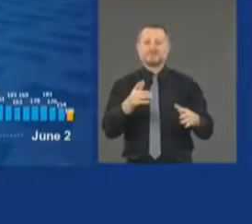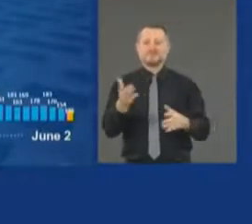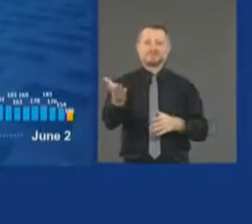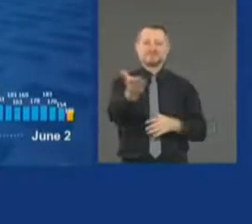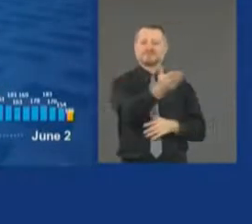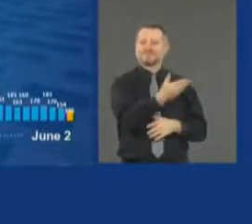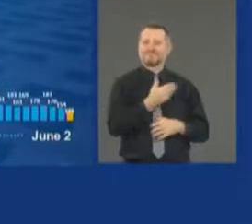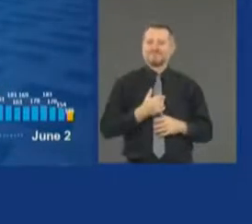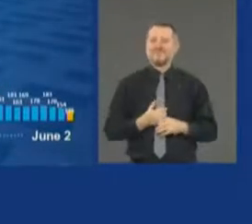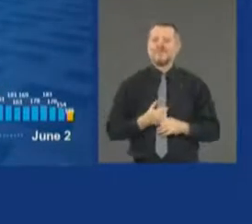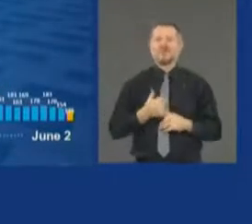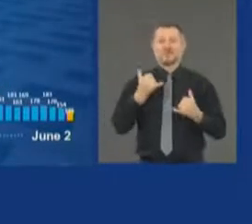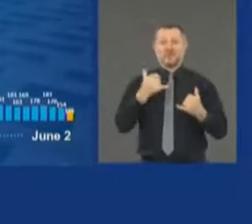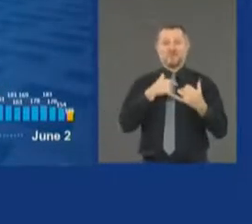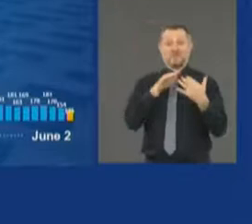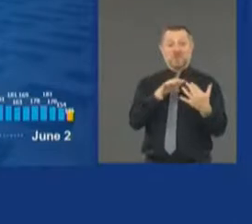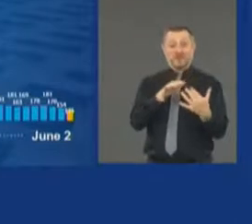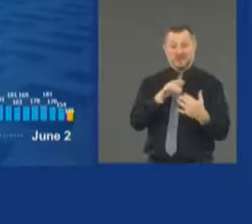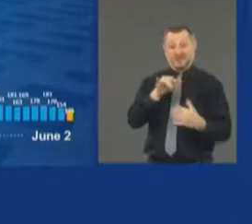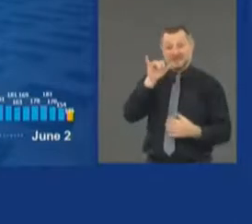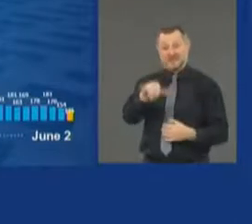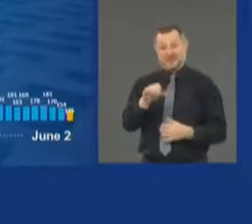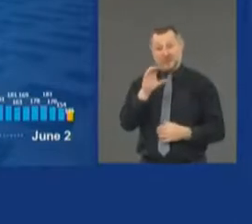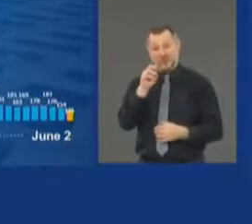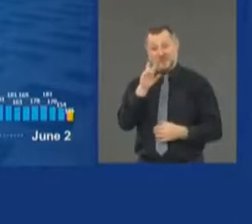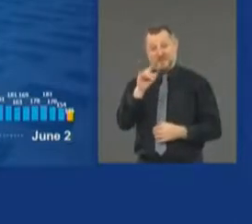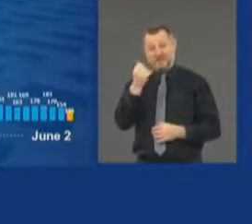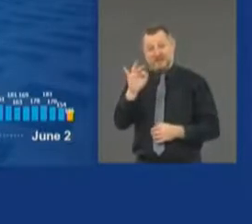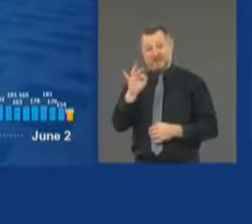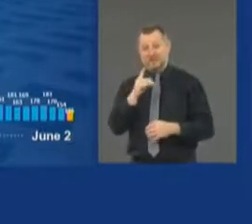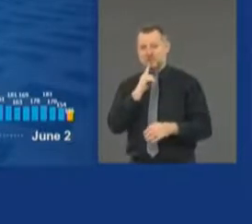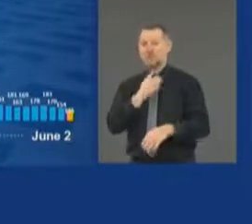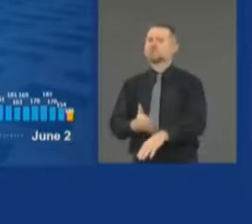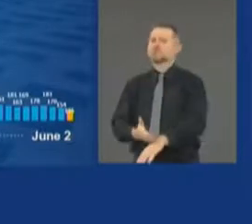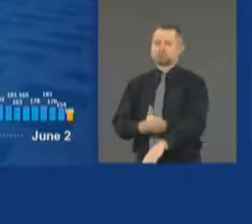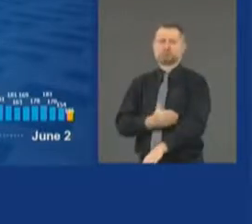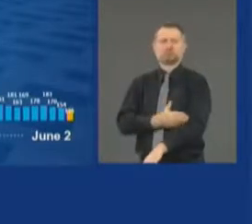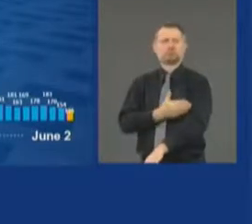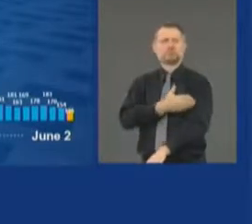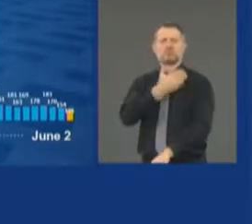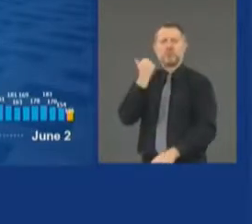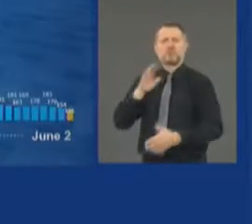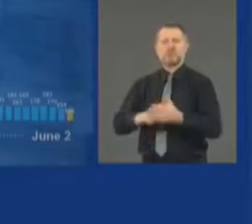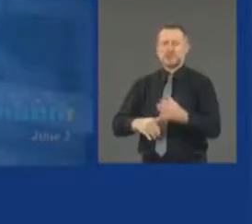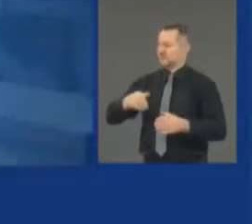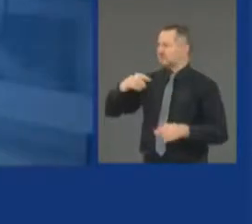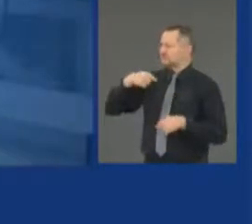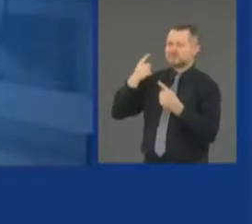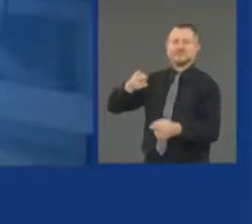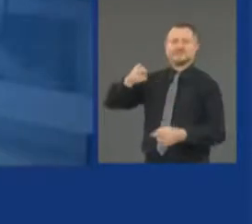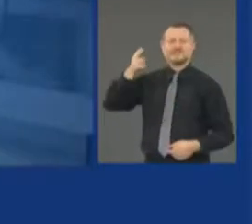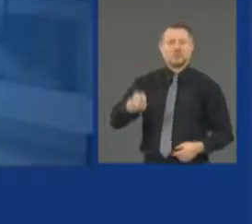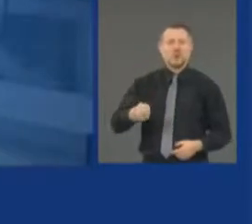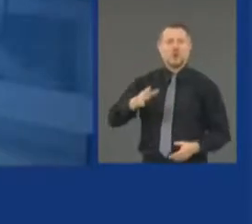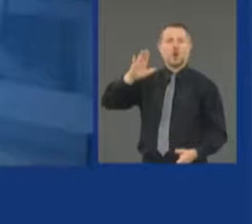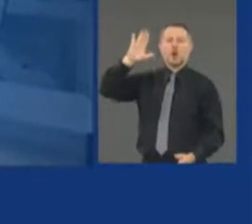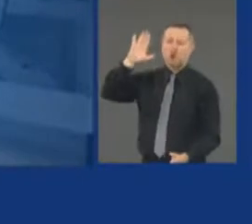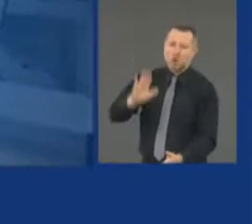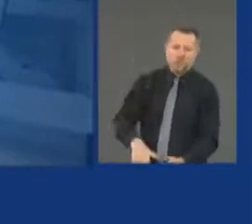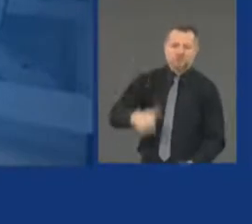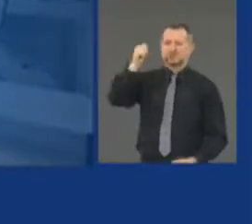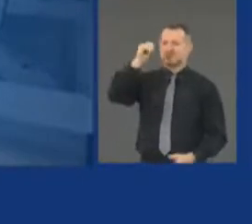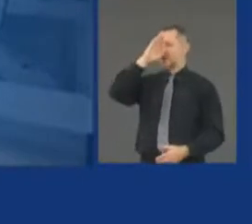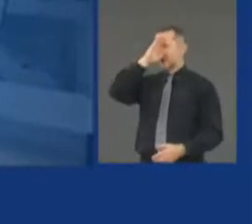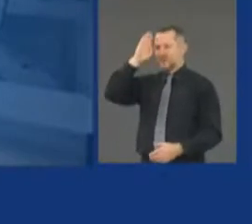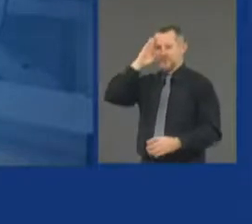is going better than it has ever gone in New York. We have the lowest number of hospitalizations ever, and we have the